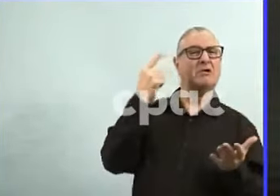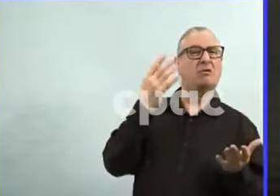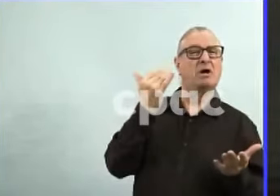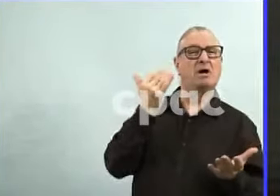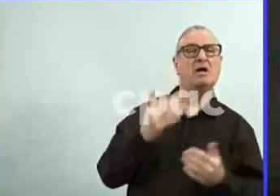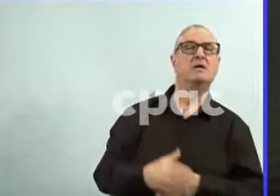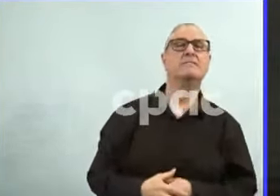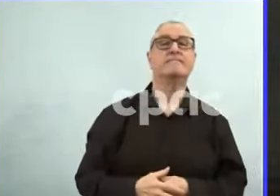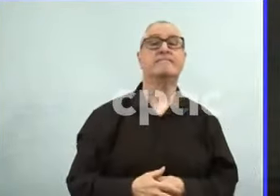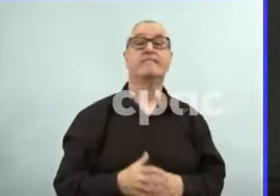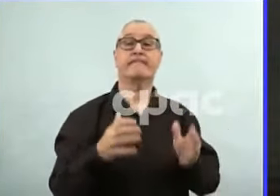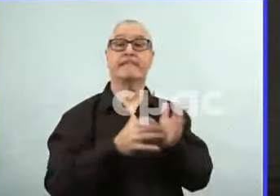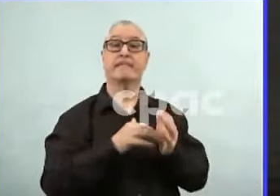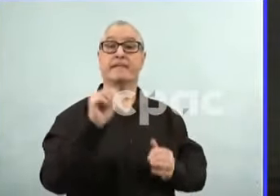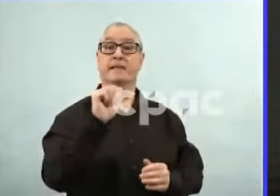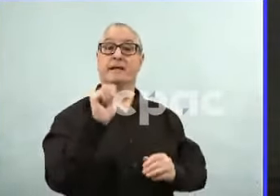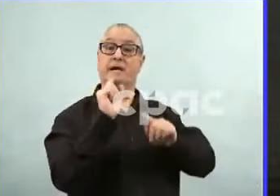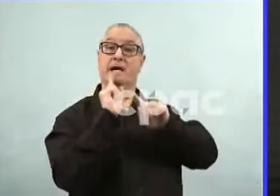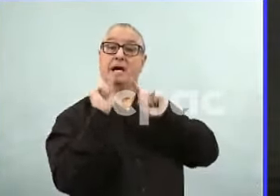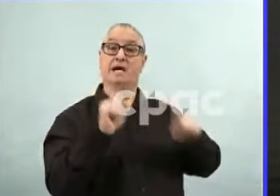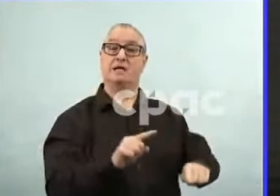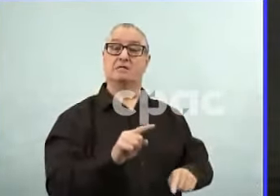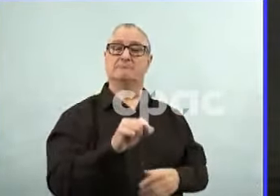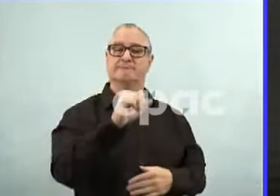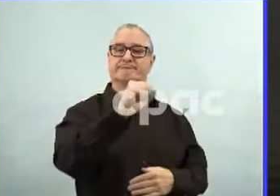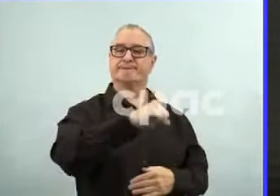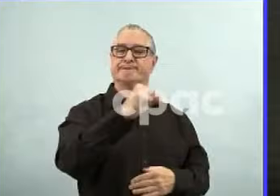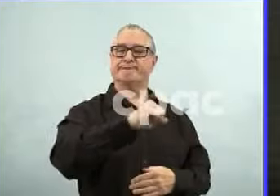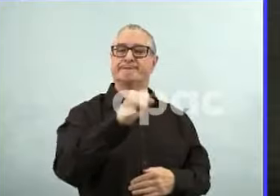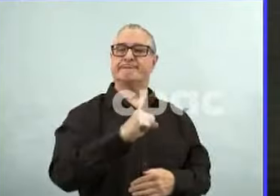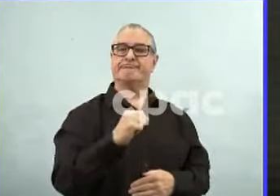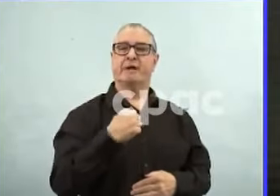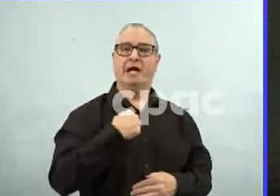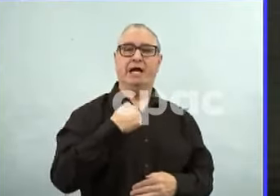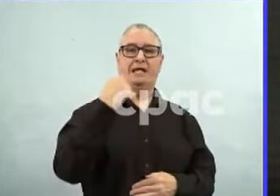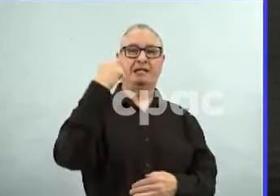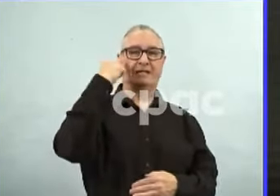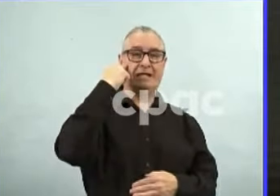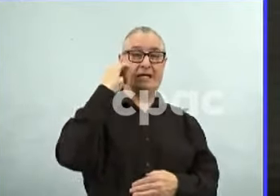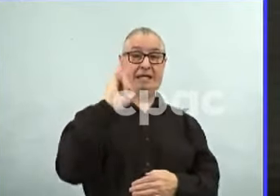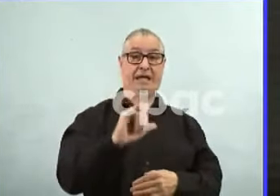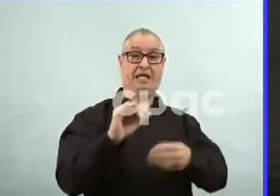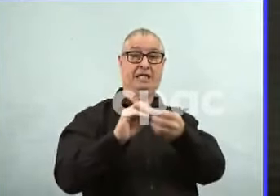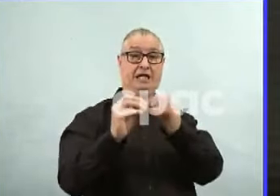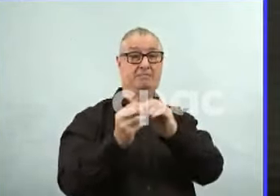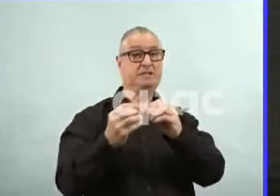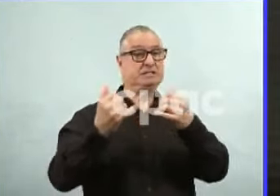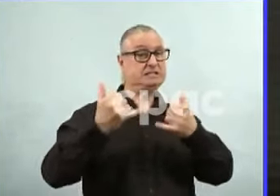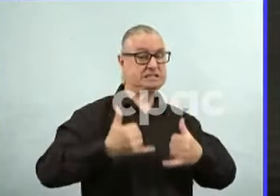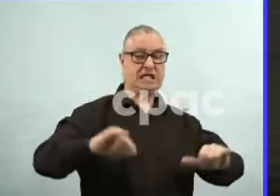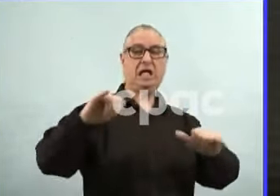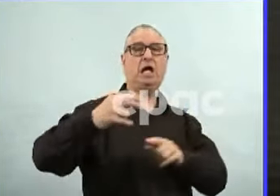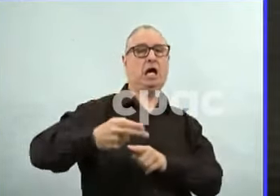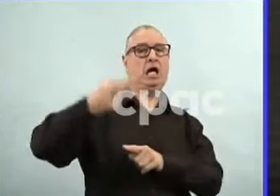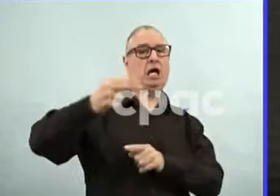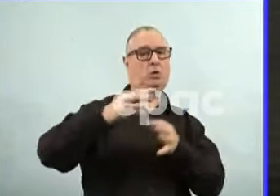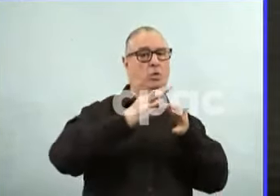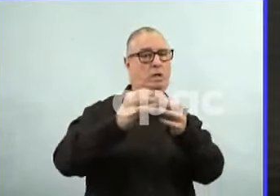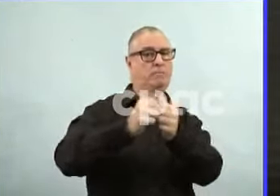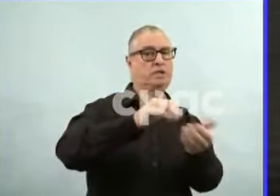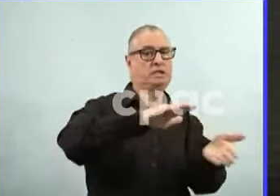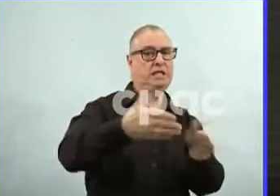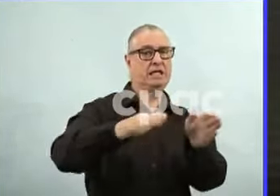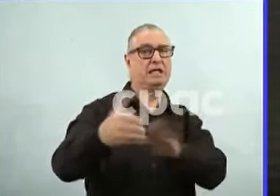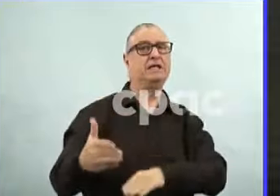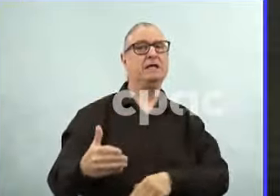ICU numbers will still be high. Don't get me wrong. They are trending in the right direction. But they're going to be high. And it'll take probably about eight weeks to kind of get down to a nadir where